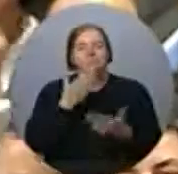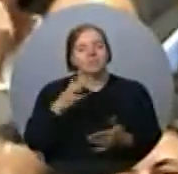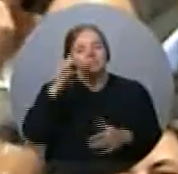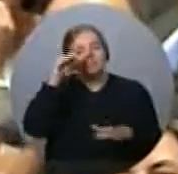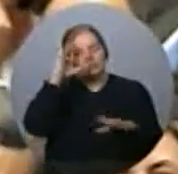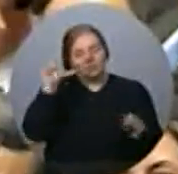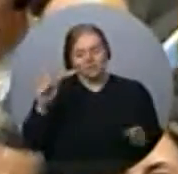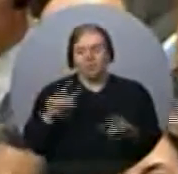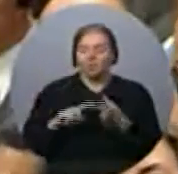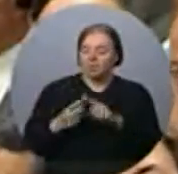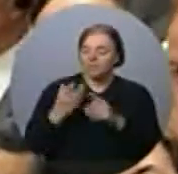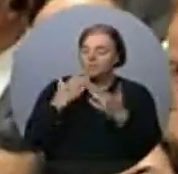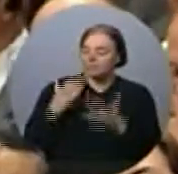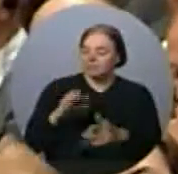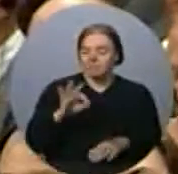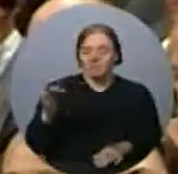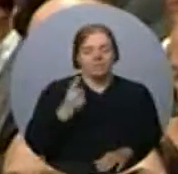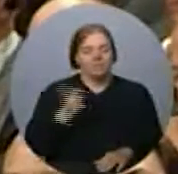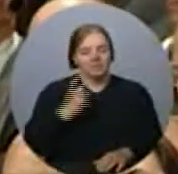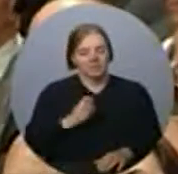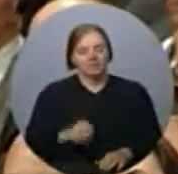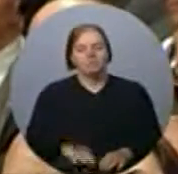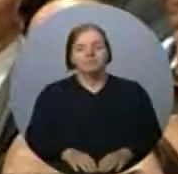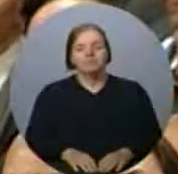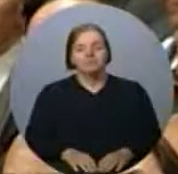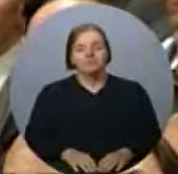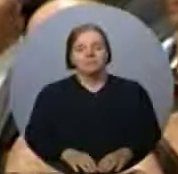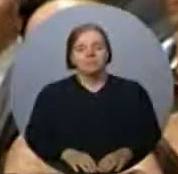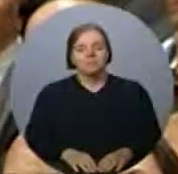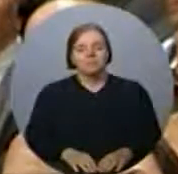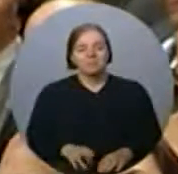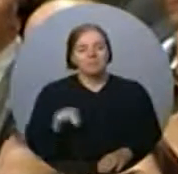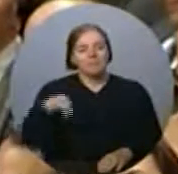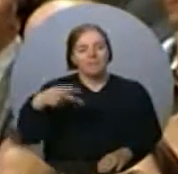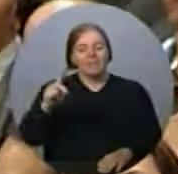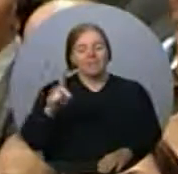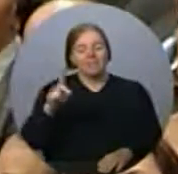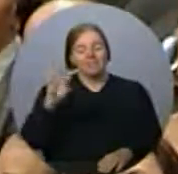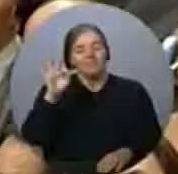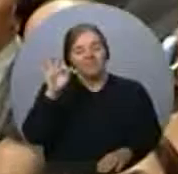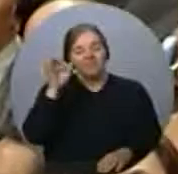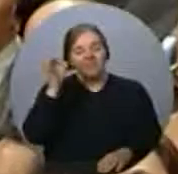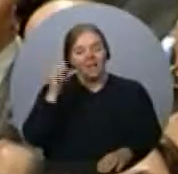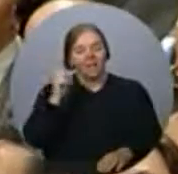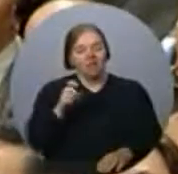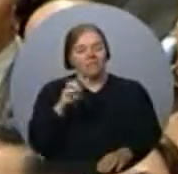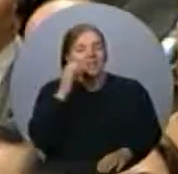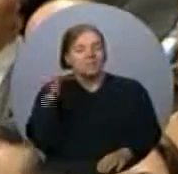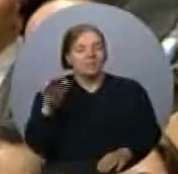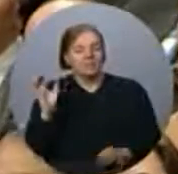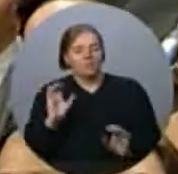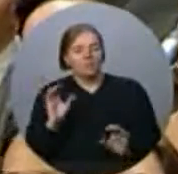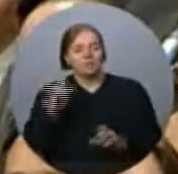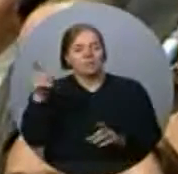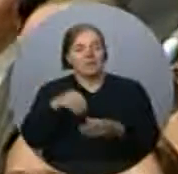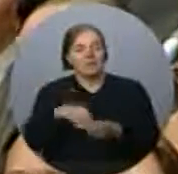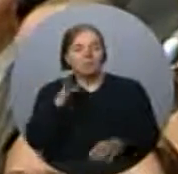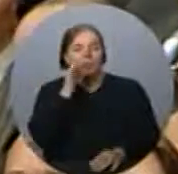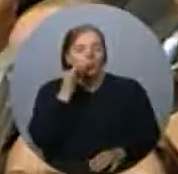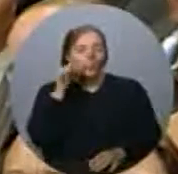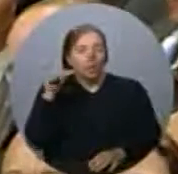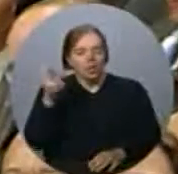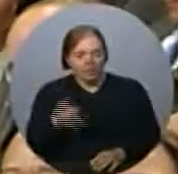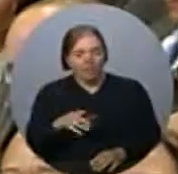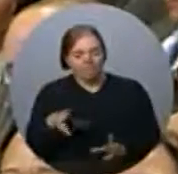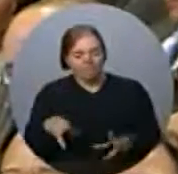for that great question. In fact, the federal NDP needs to, in fact, listen to their Manitoba cousins who agree that lowering taxes